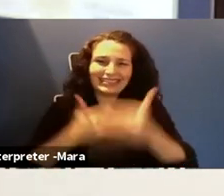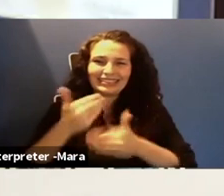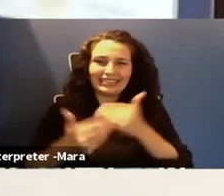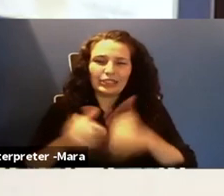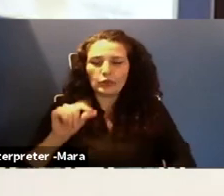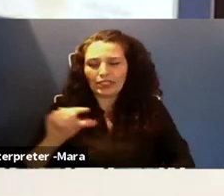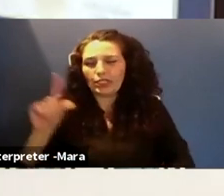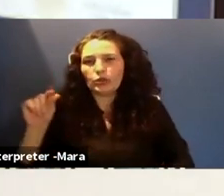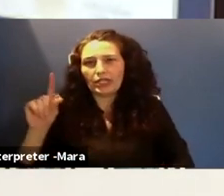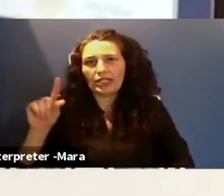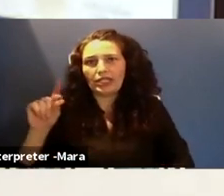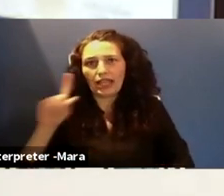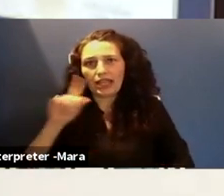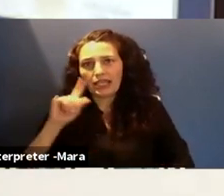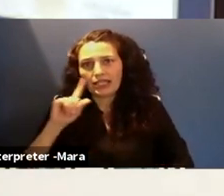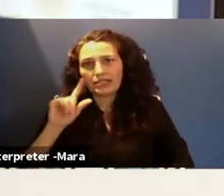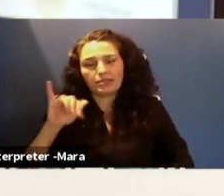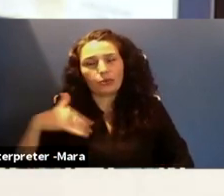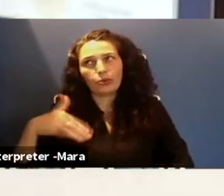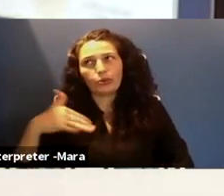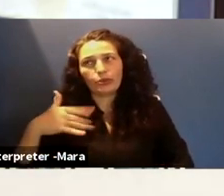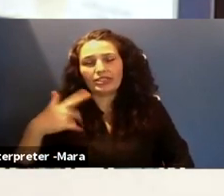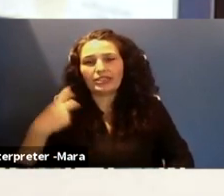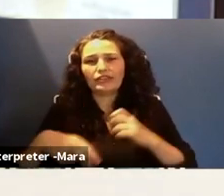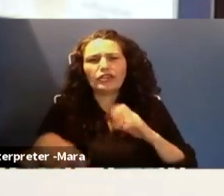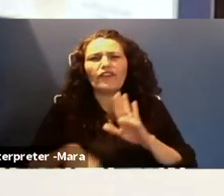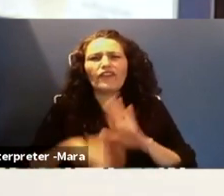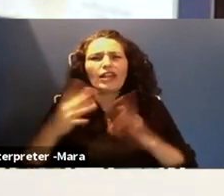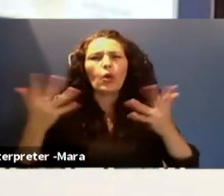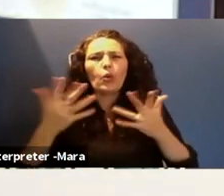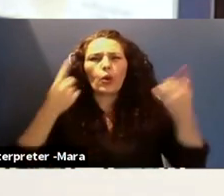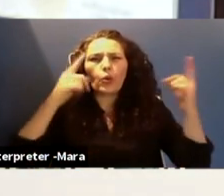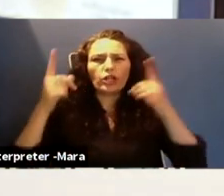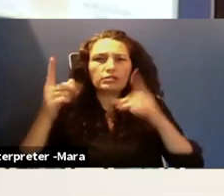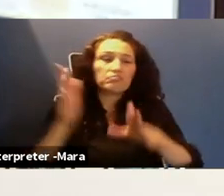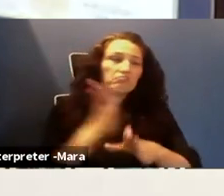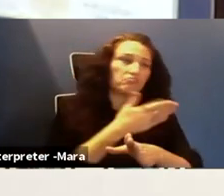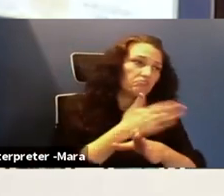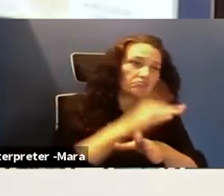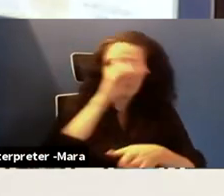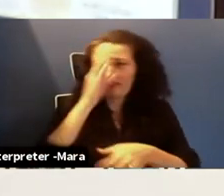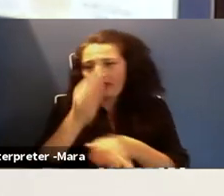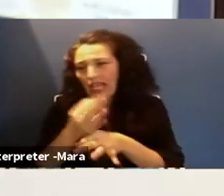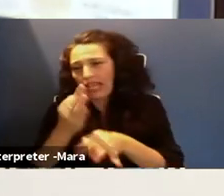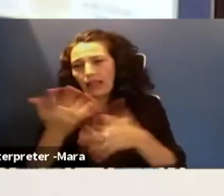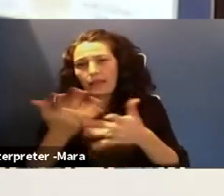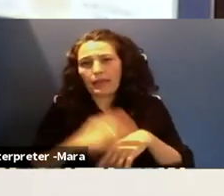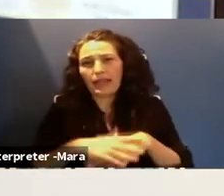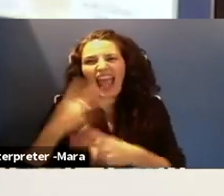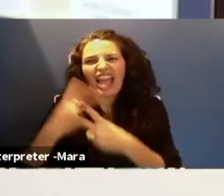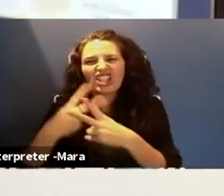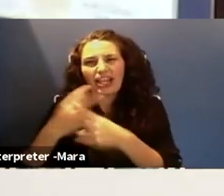definitely epic in all of the ways. So find what works for you, whether that's music like me, faith, and also a hashtag.